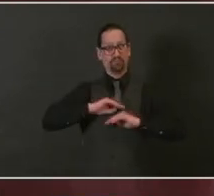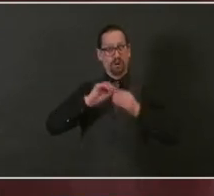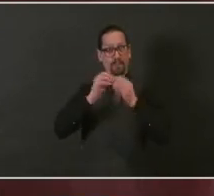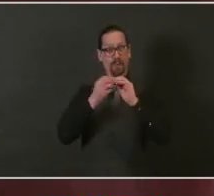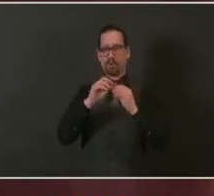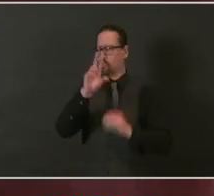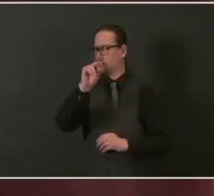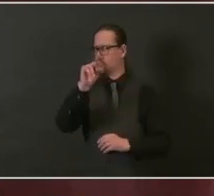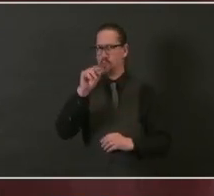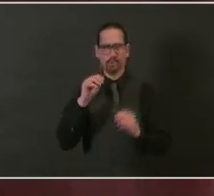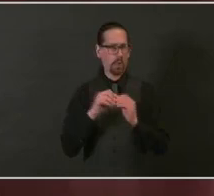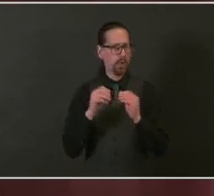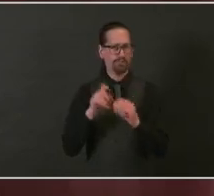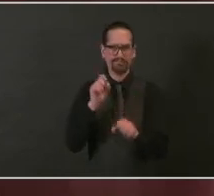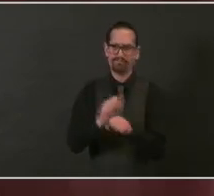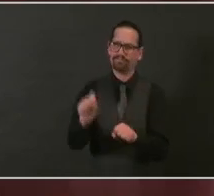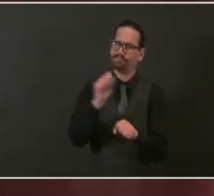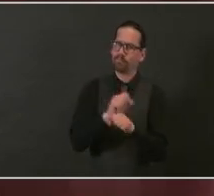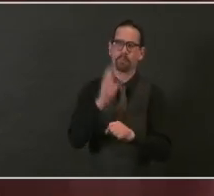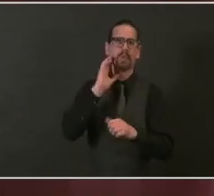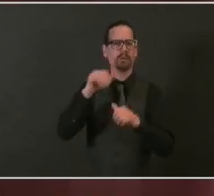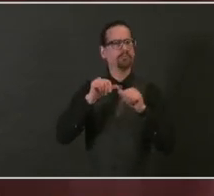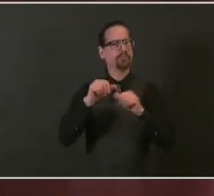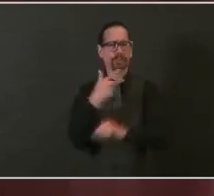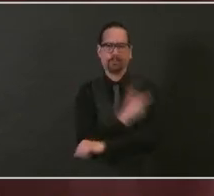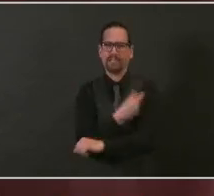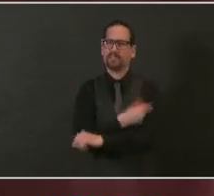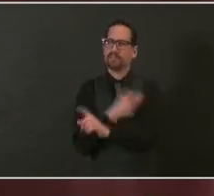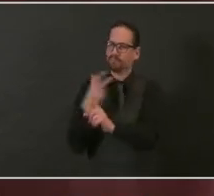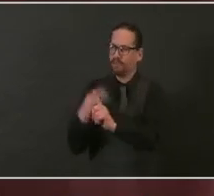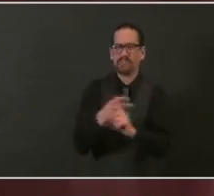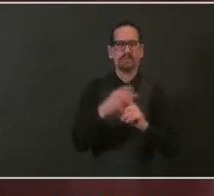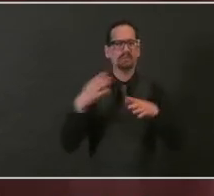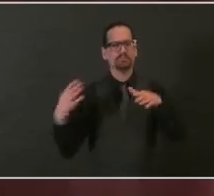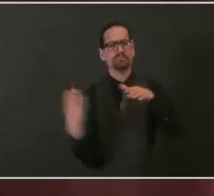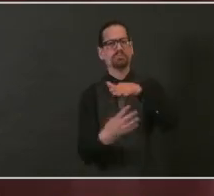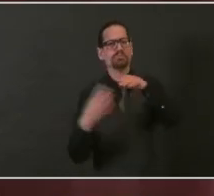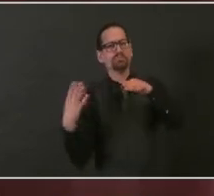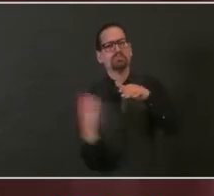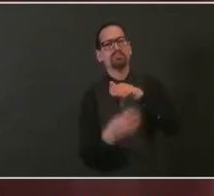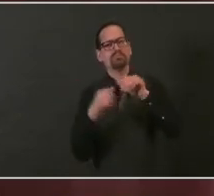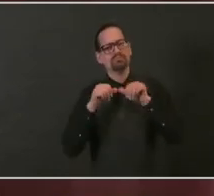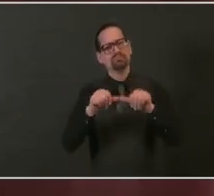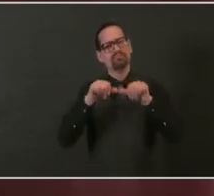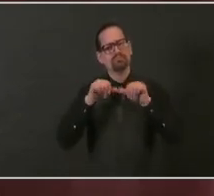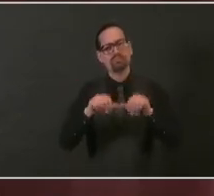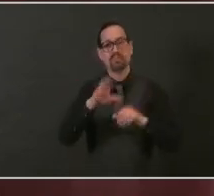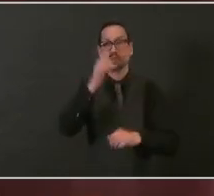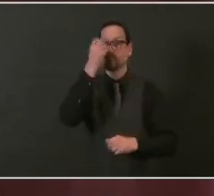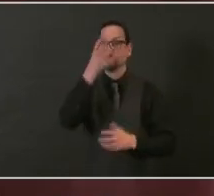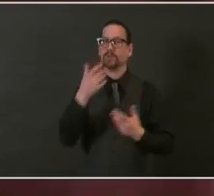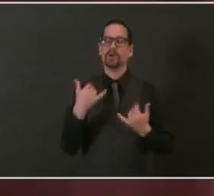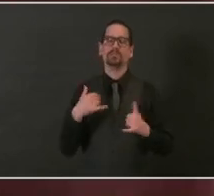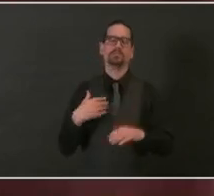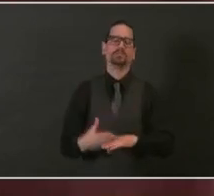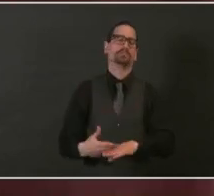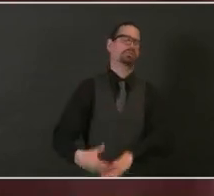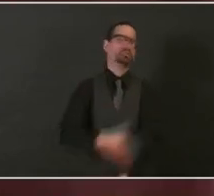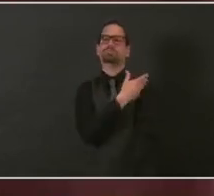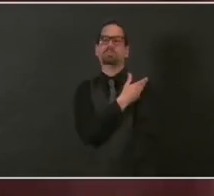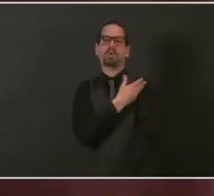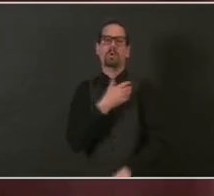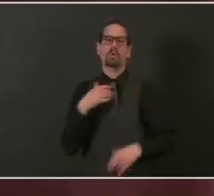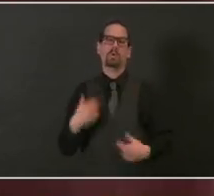quickly. We've come a long way in a short time. And it's important to acknowledge what our team